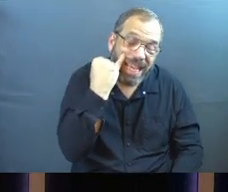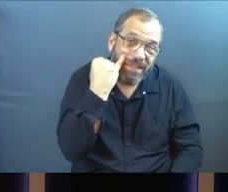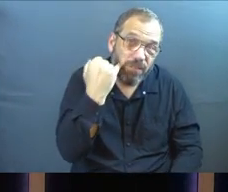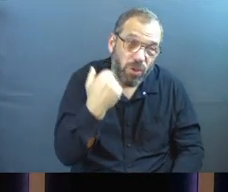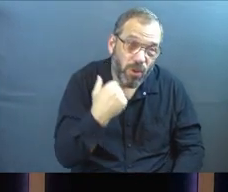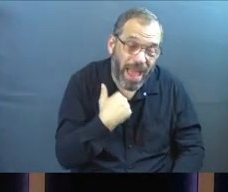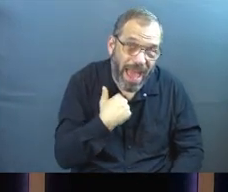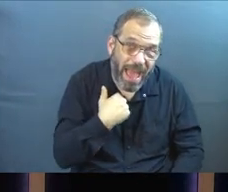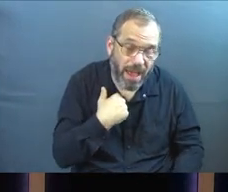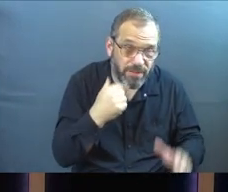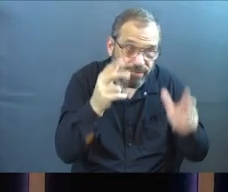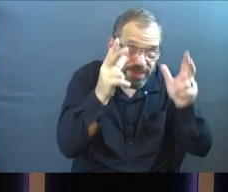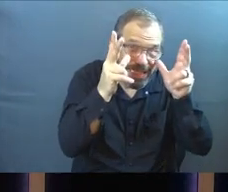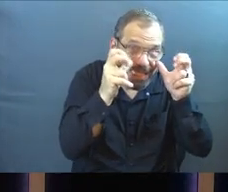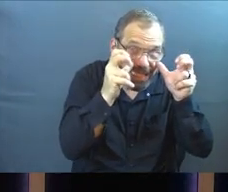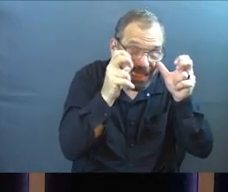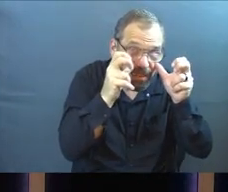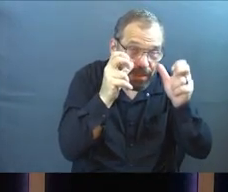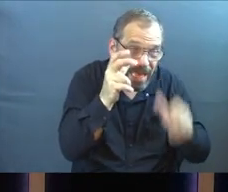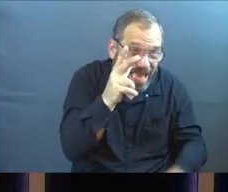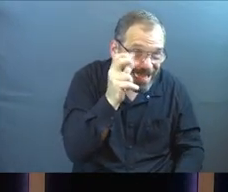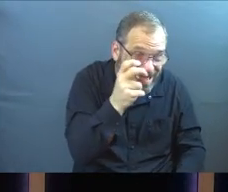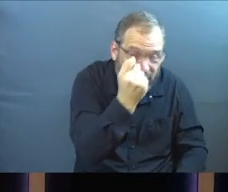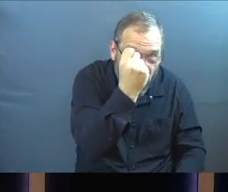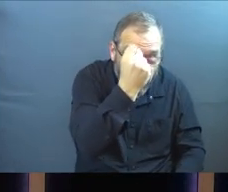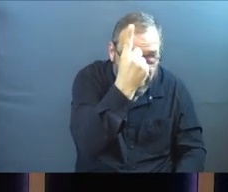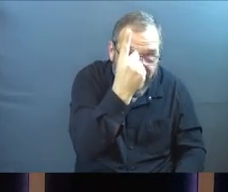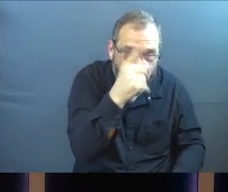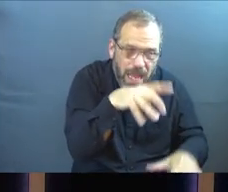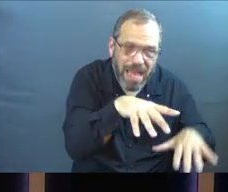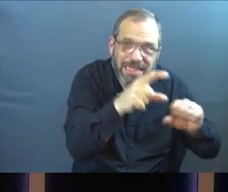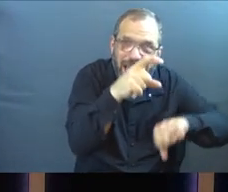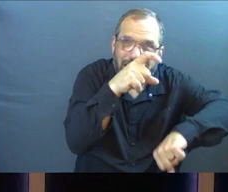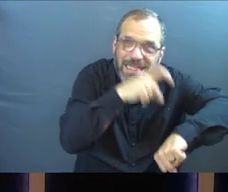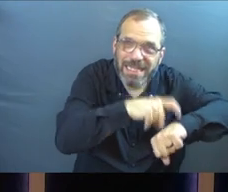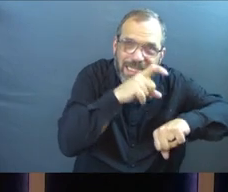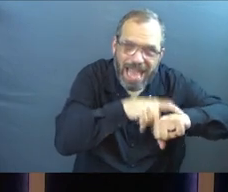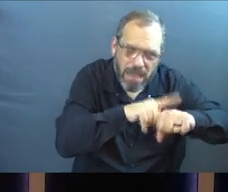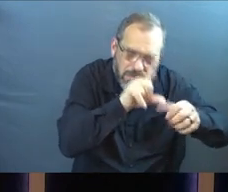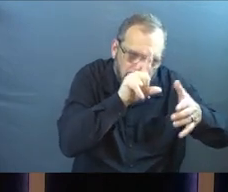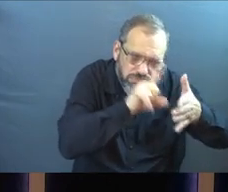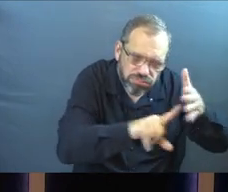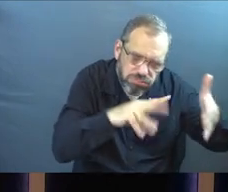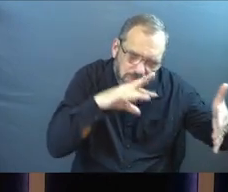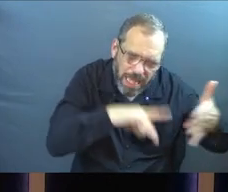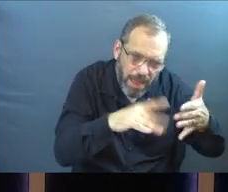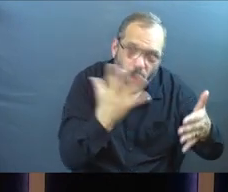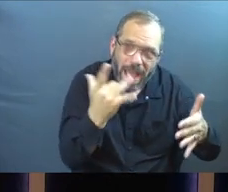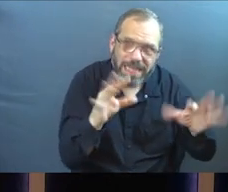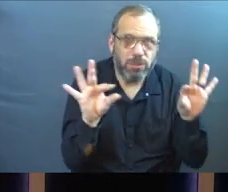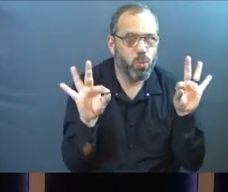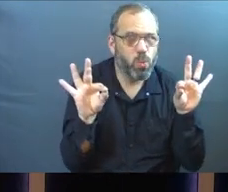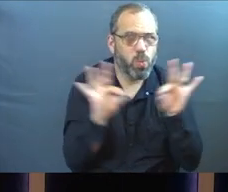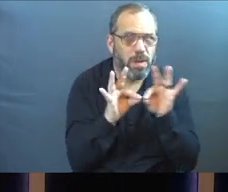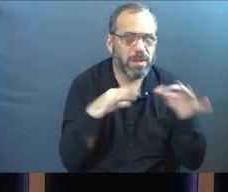hear, you need to listen and you need to understand, you need to take time, you need to peer in because it's worth it.